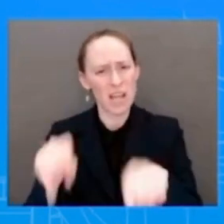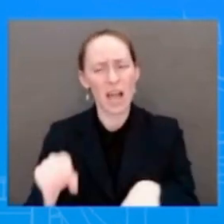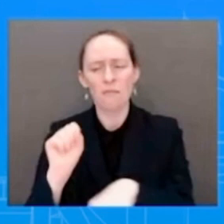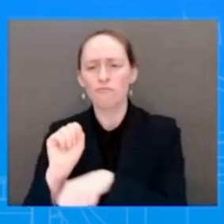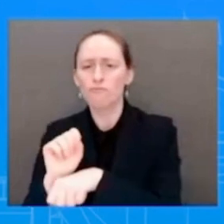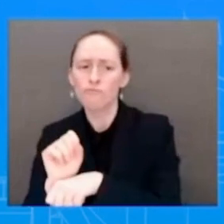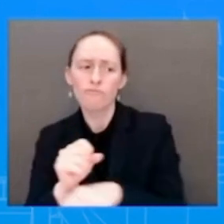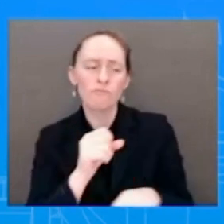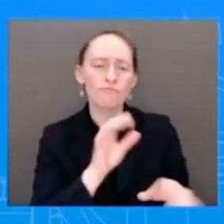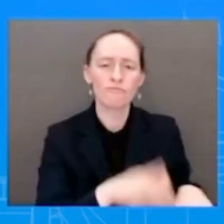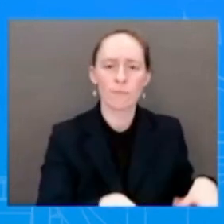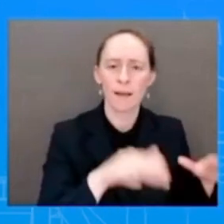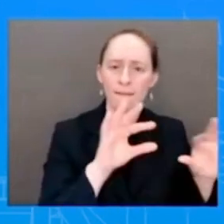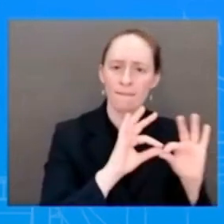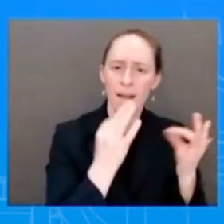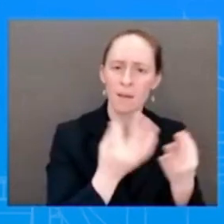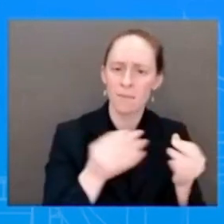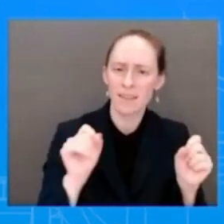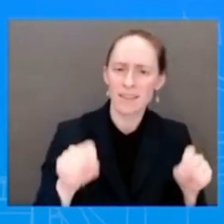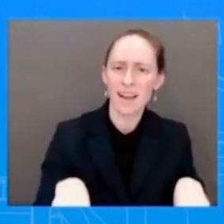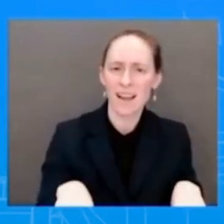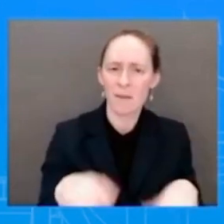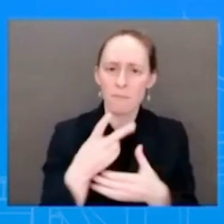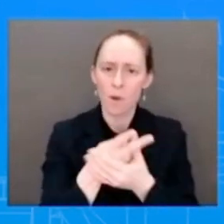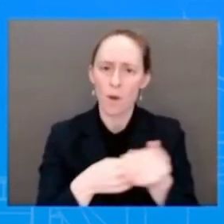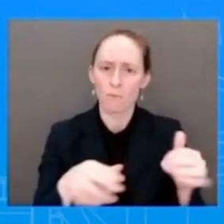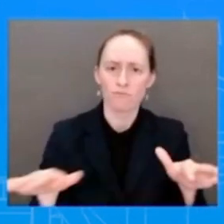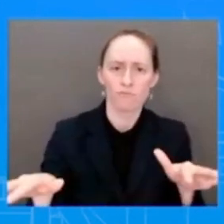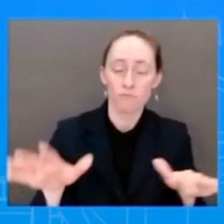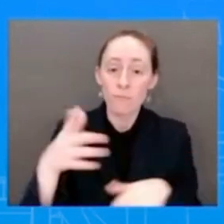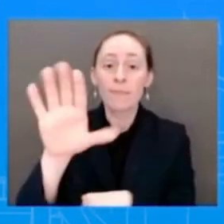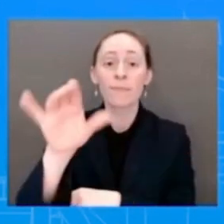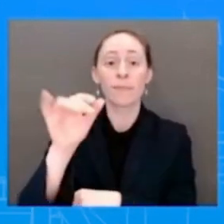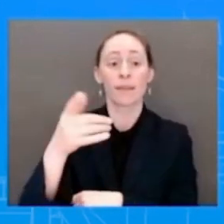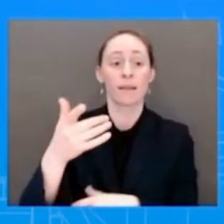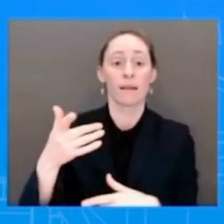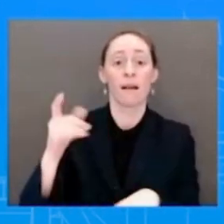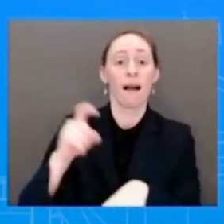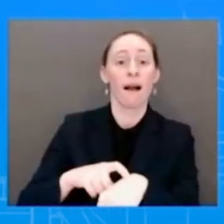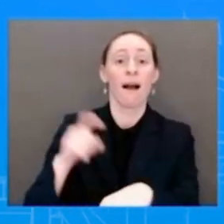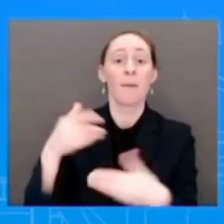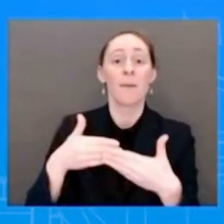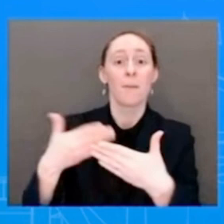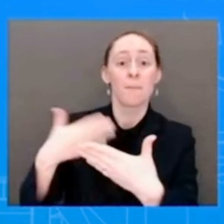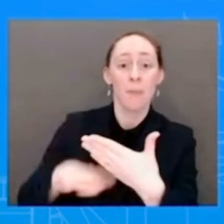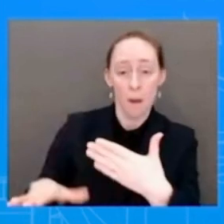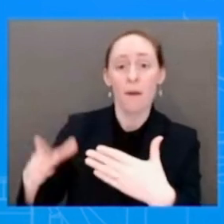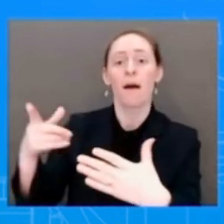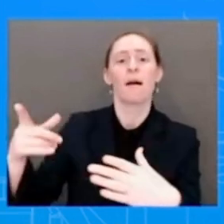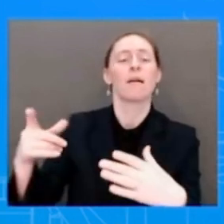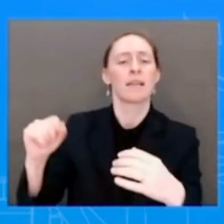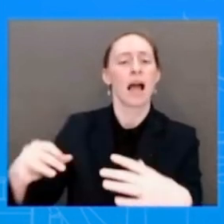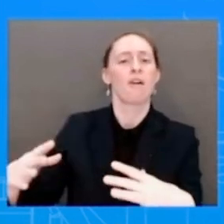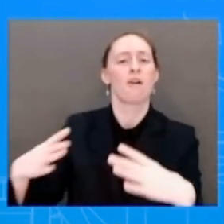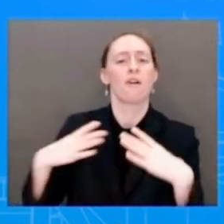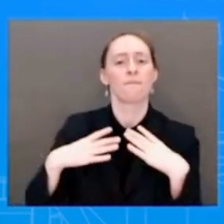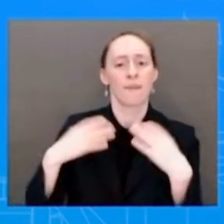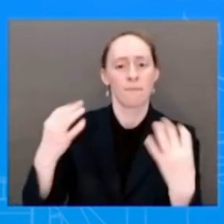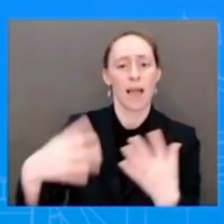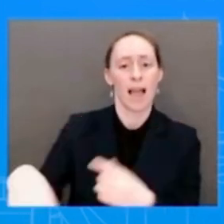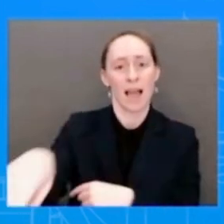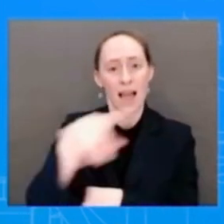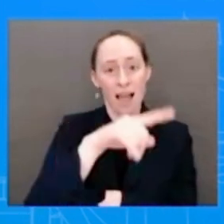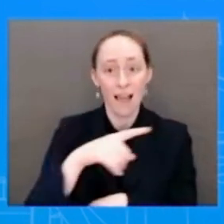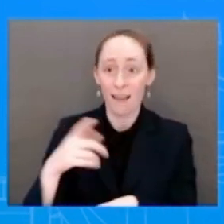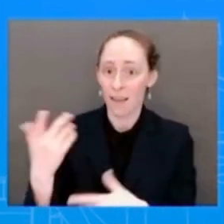from — to recover from childbirth, including many women who don't have access to parental leave. The President is